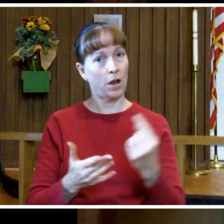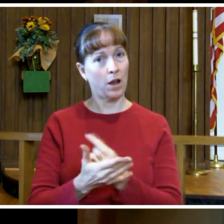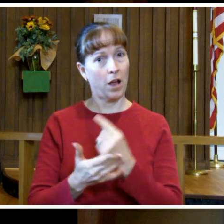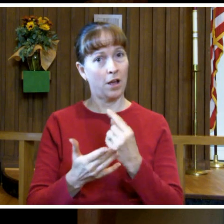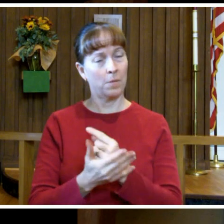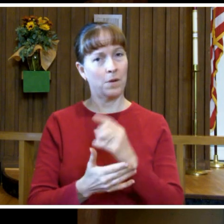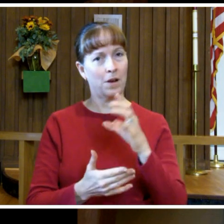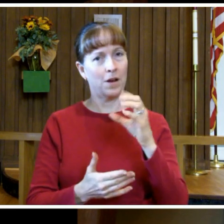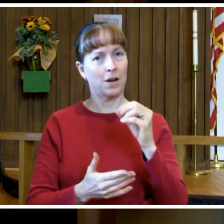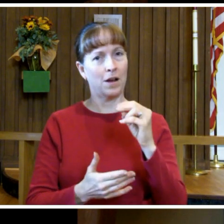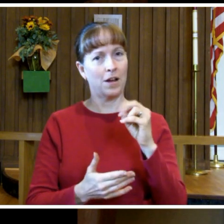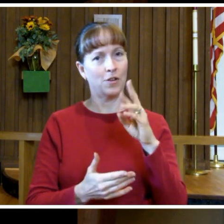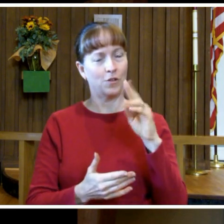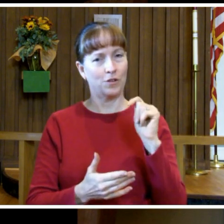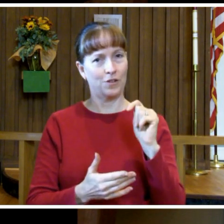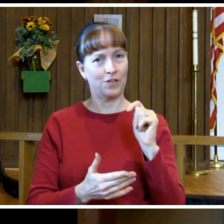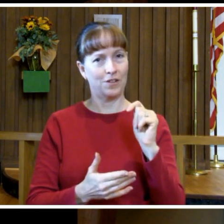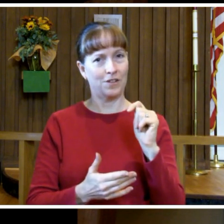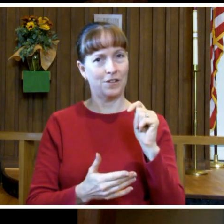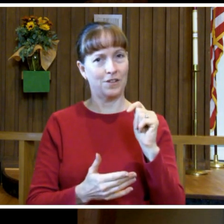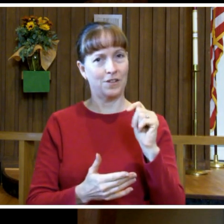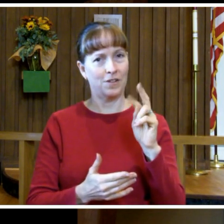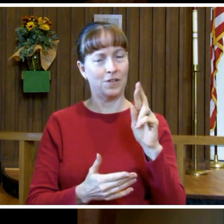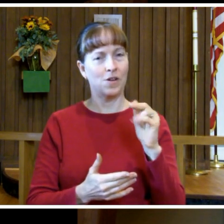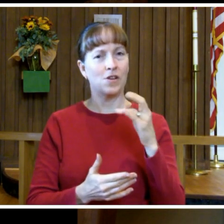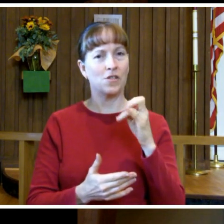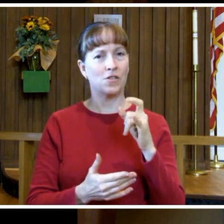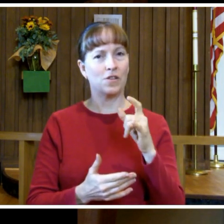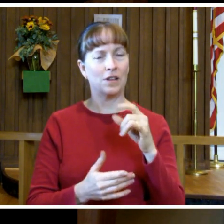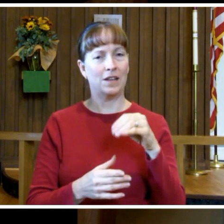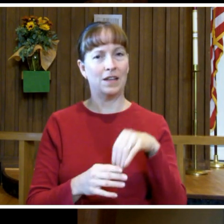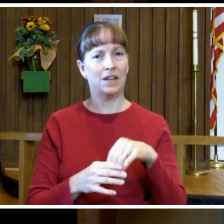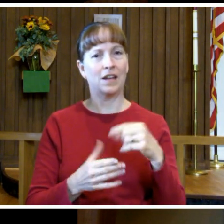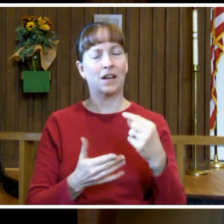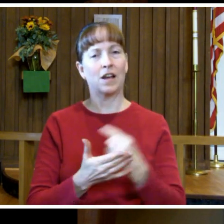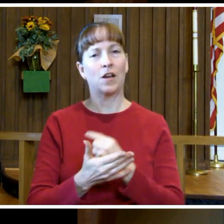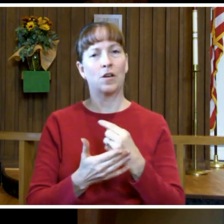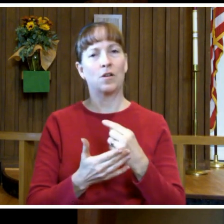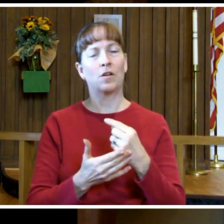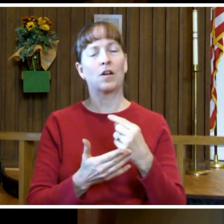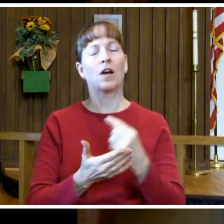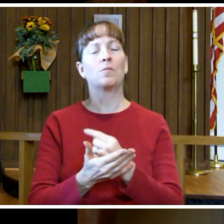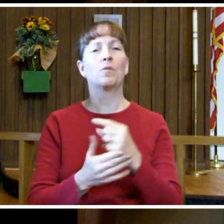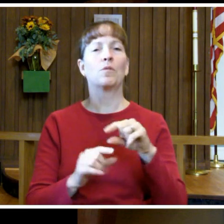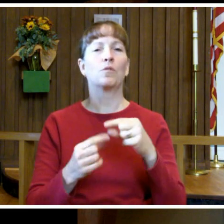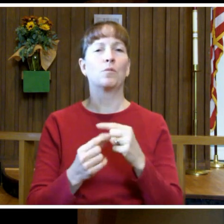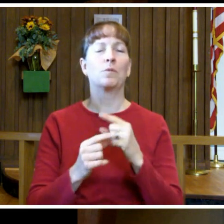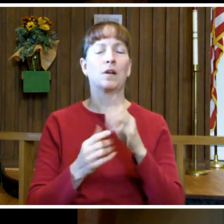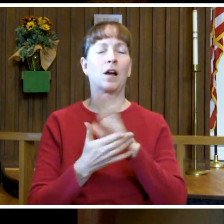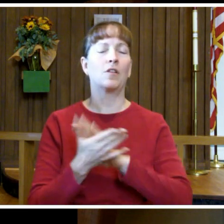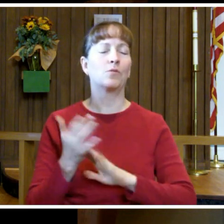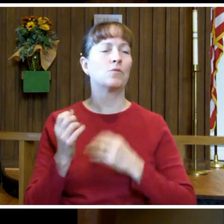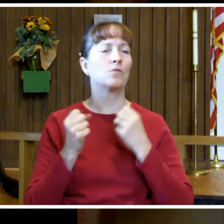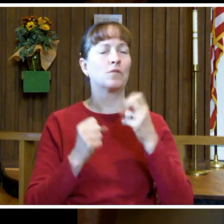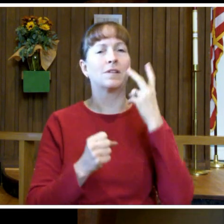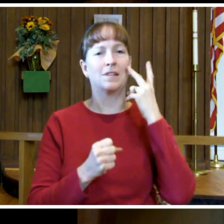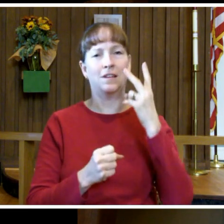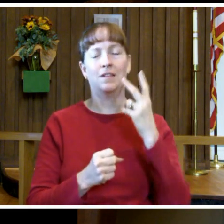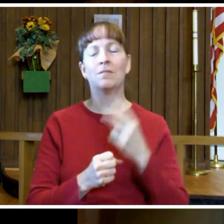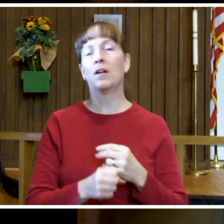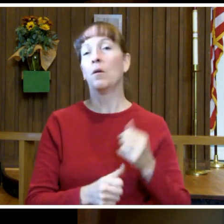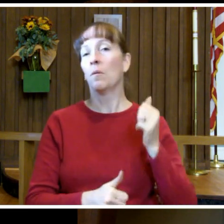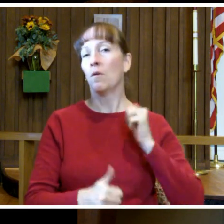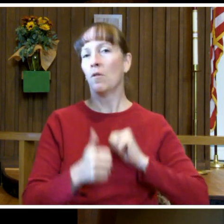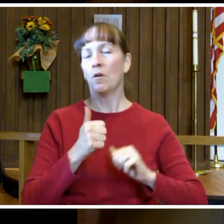concert that Rachel, Rachel's in a gospel group at college, and we drove over to see it. And it was performed